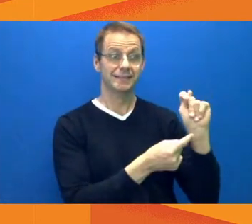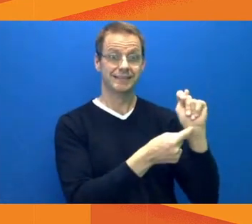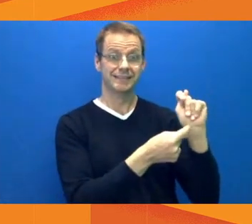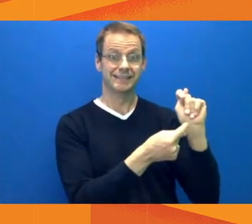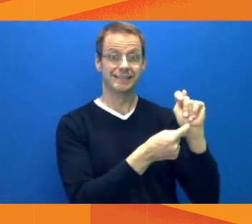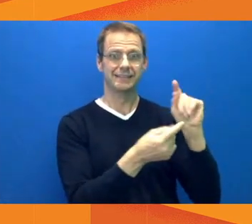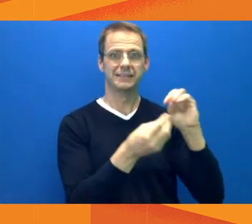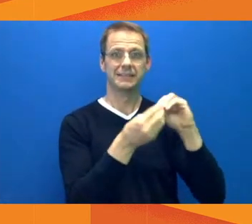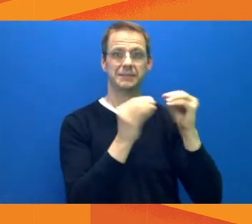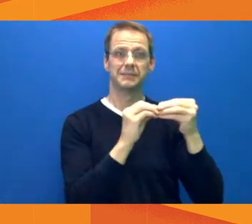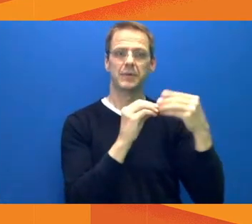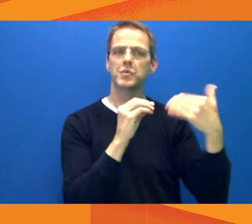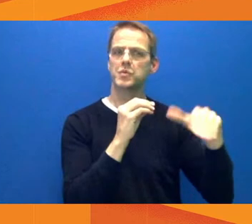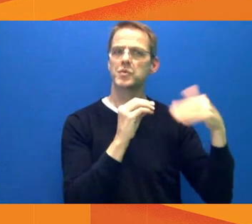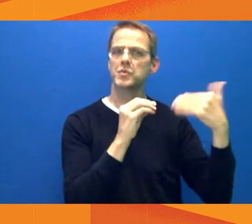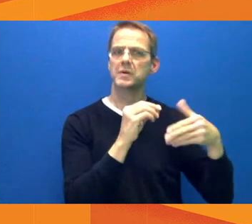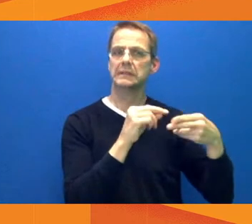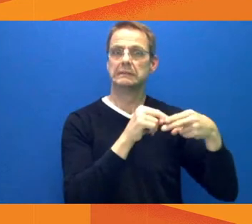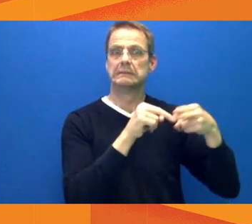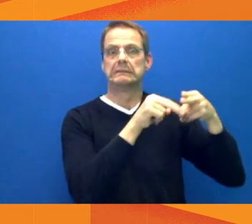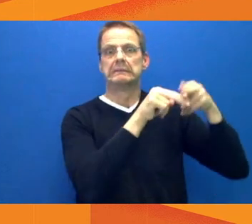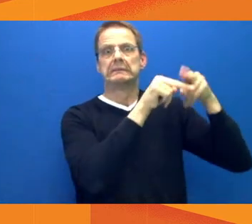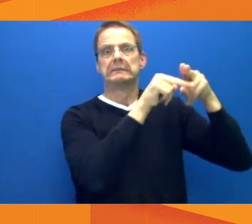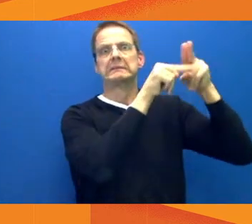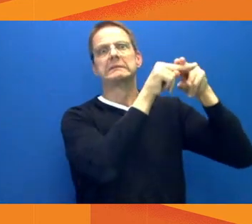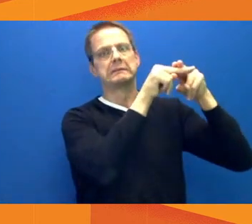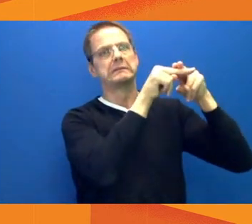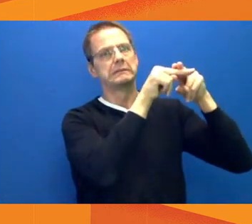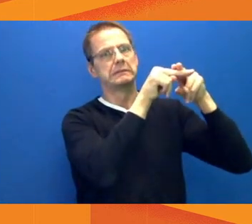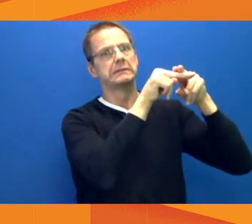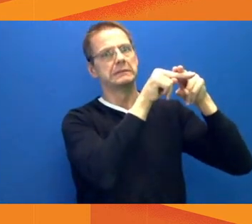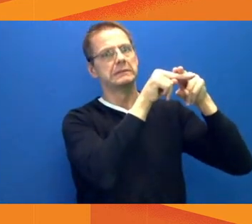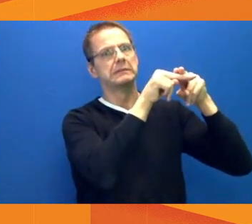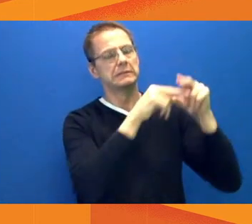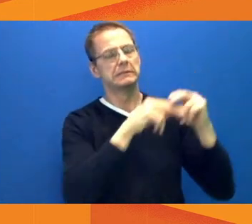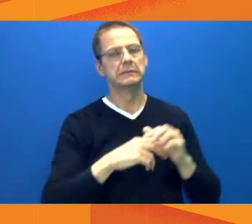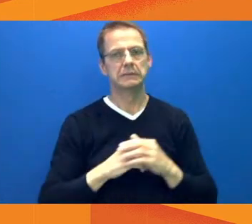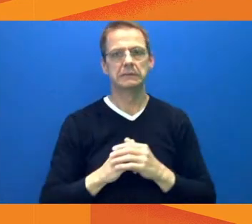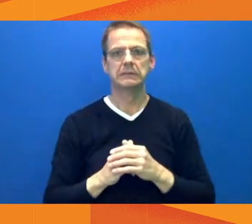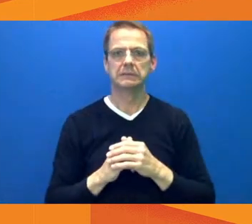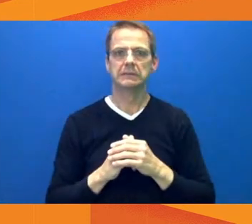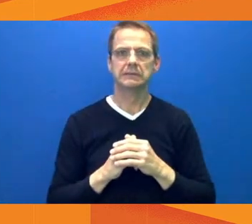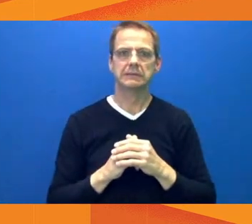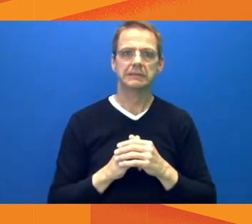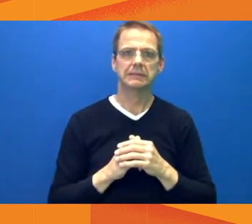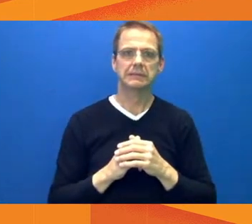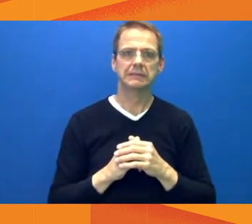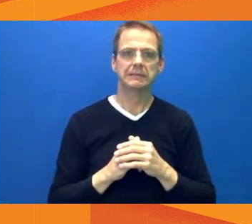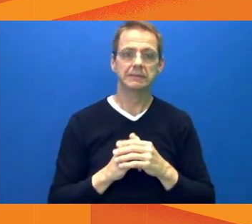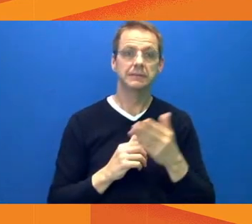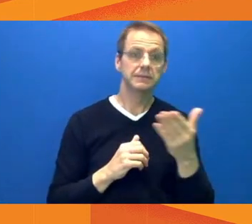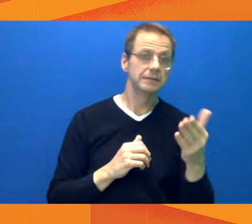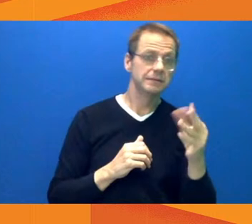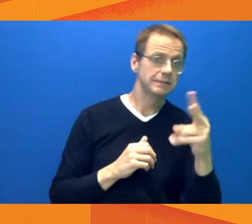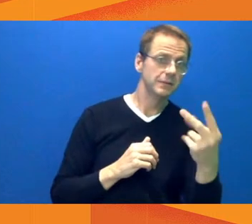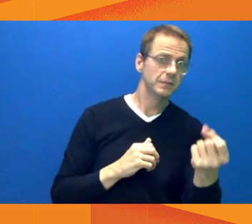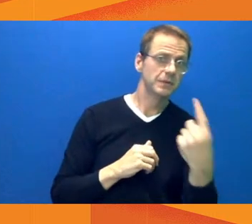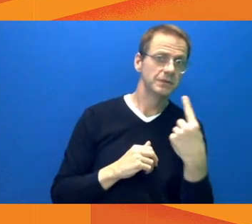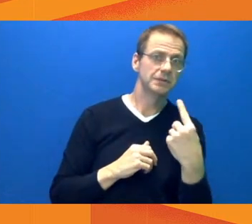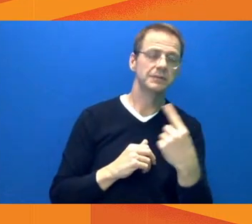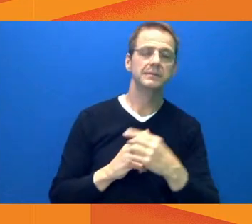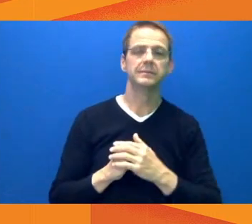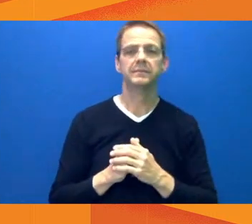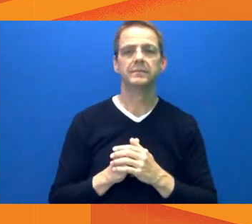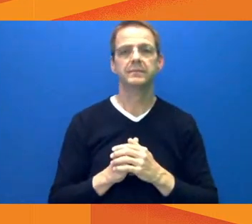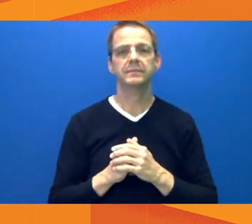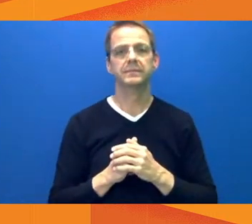Natasha, do you have a follow up question? Yeah, thanks for that. And Andre, you had mentioned that the health safety